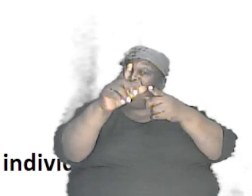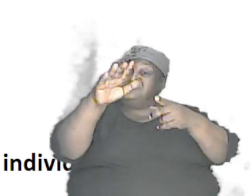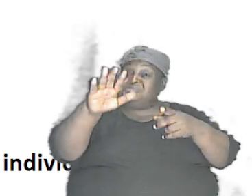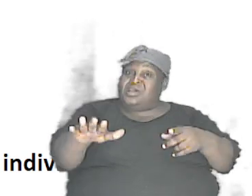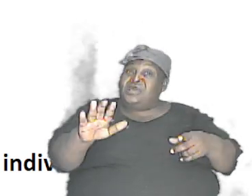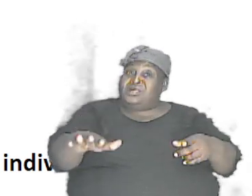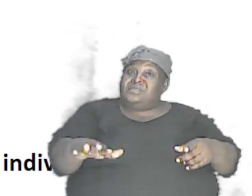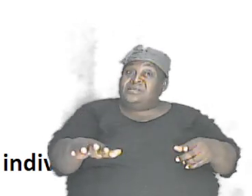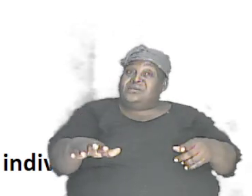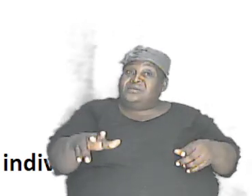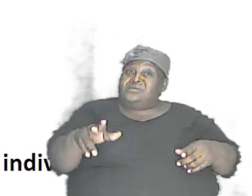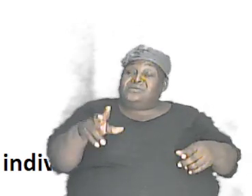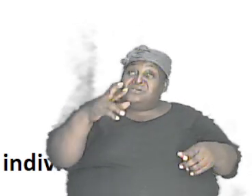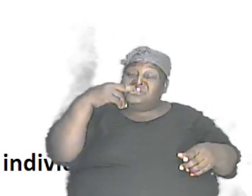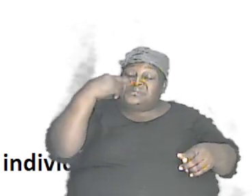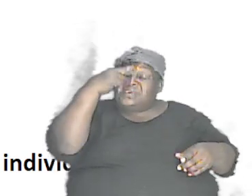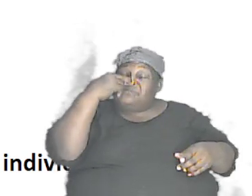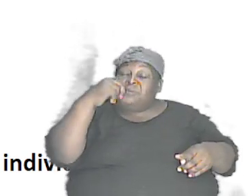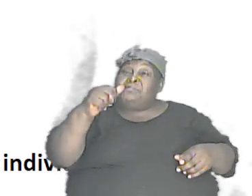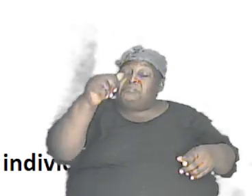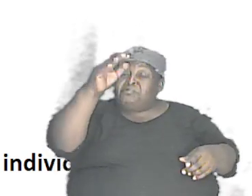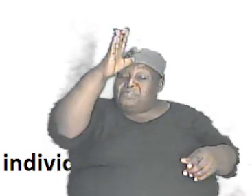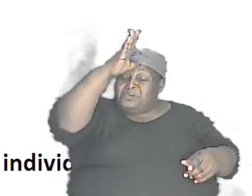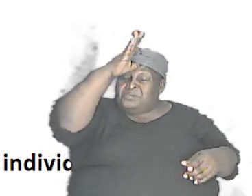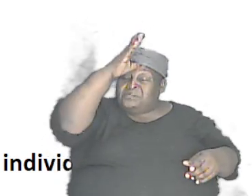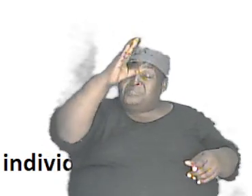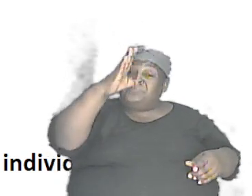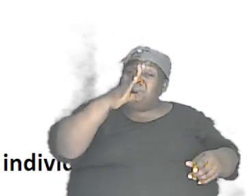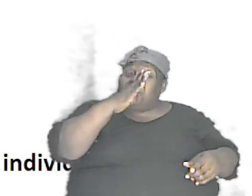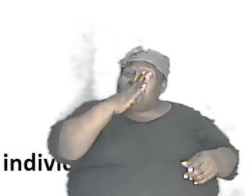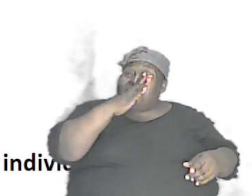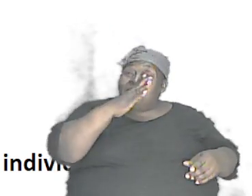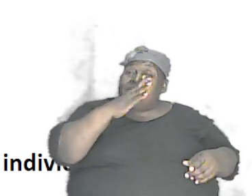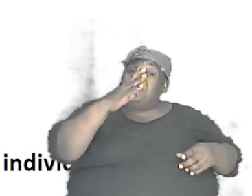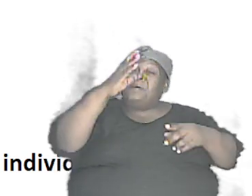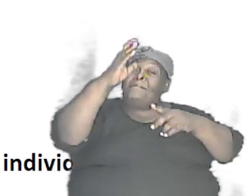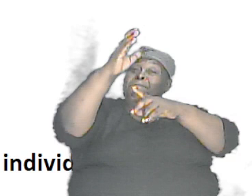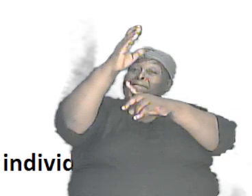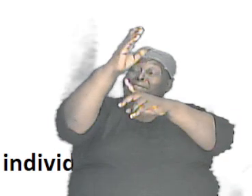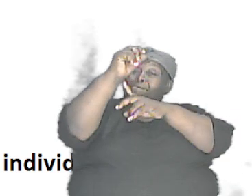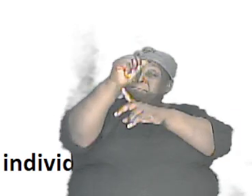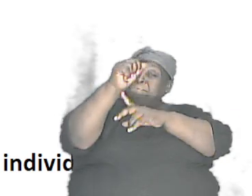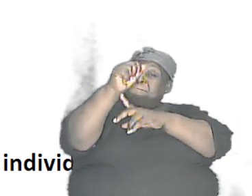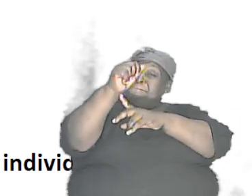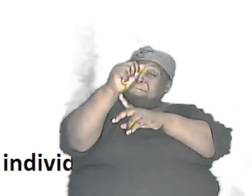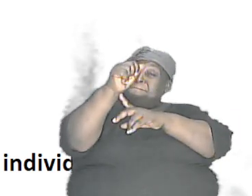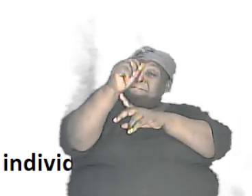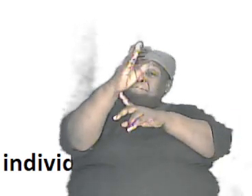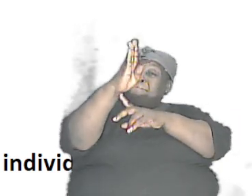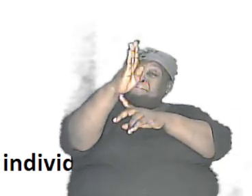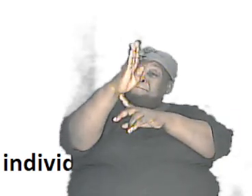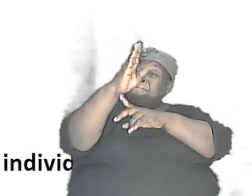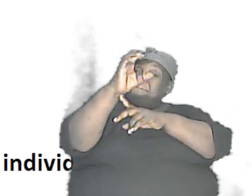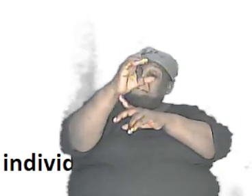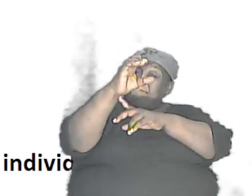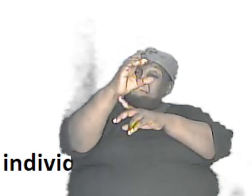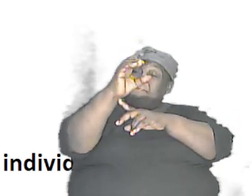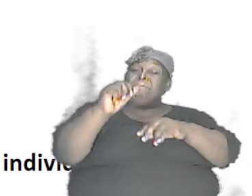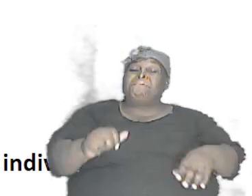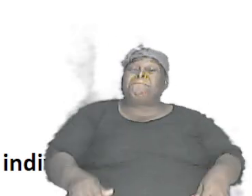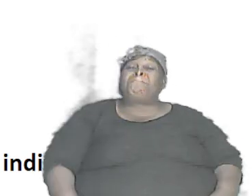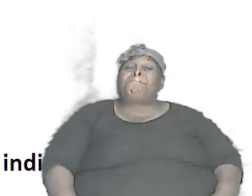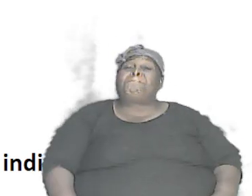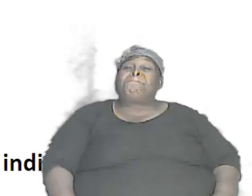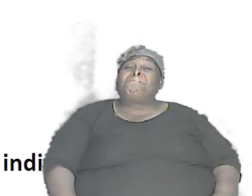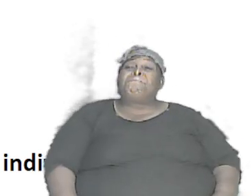have both the big A and the little A, the big B and the little B and the big C and the little C. If